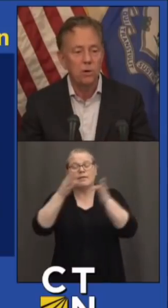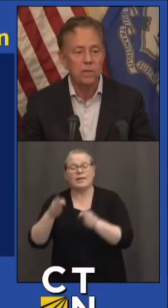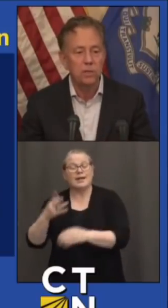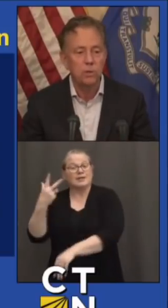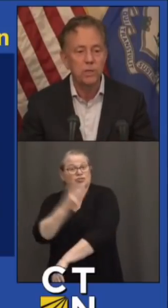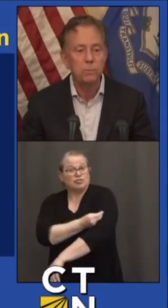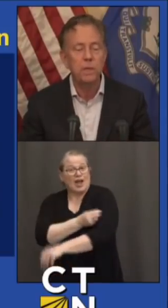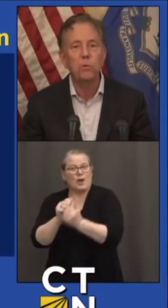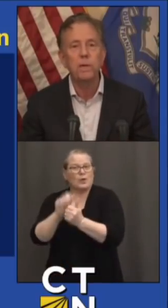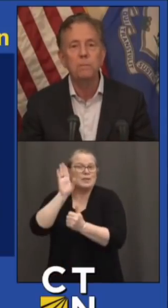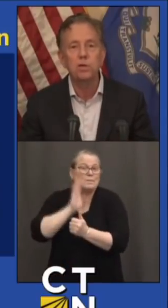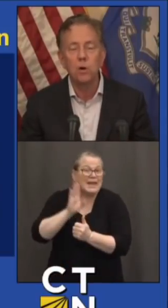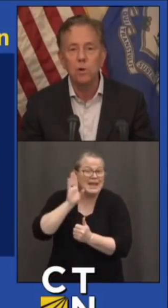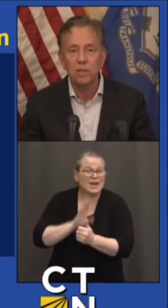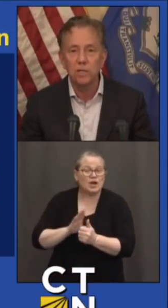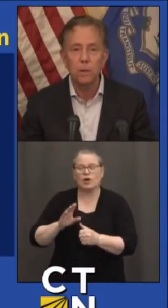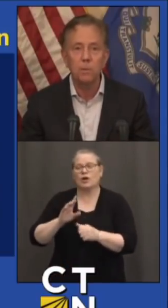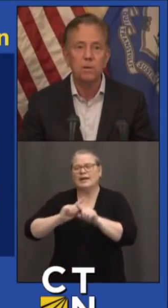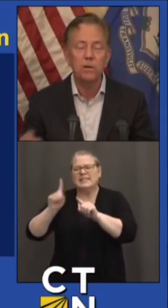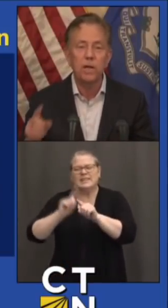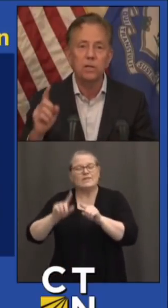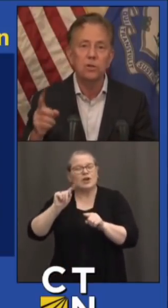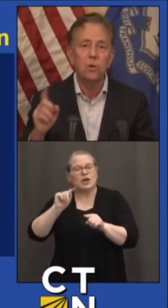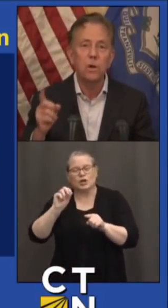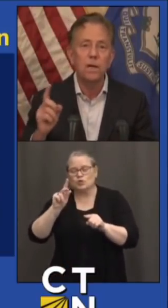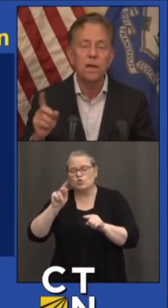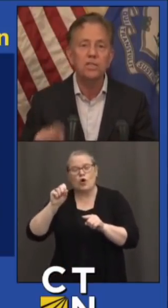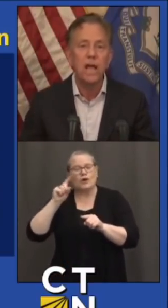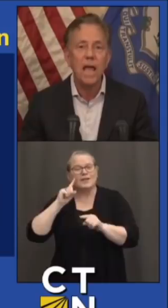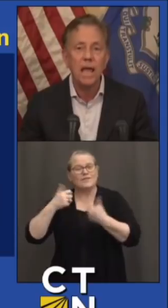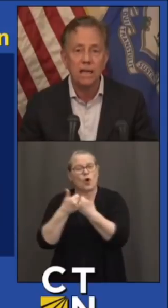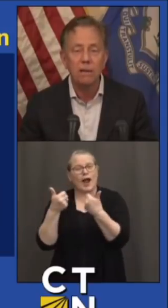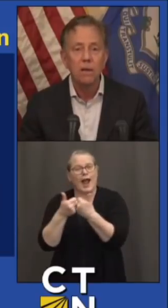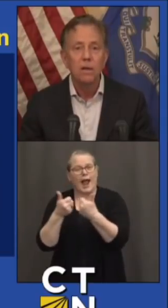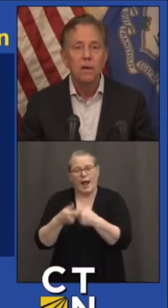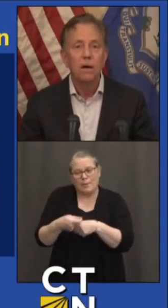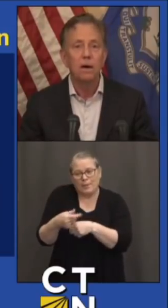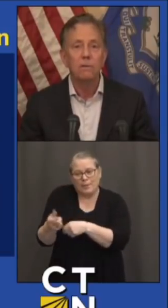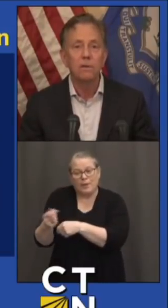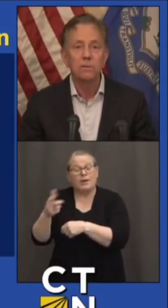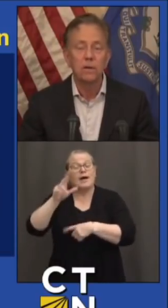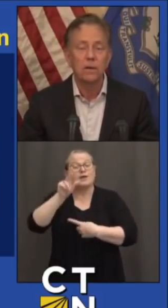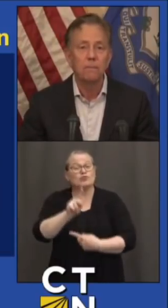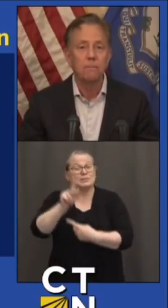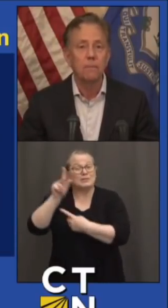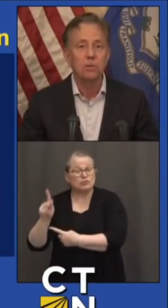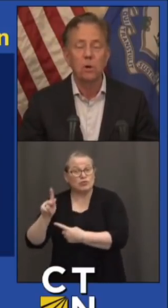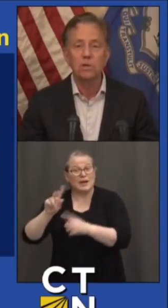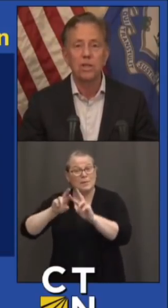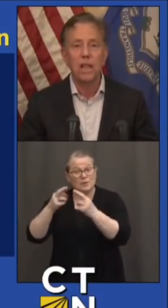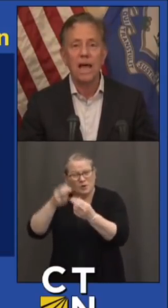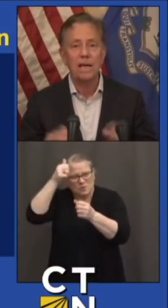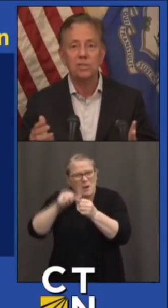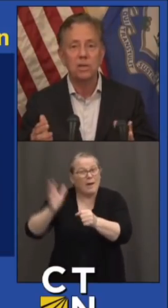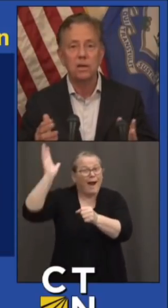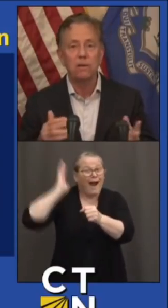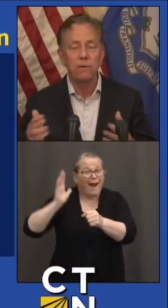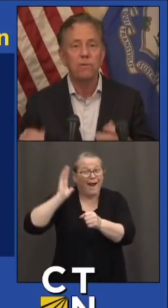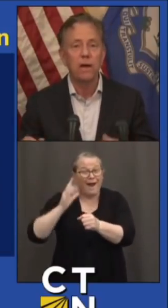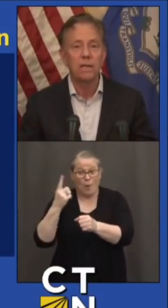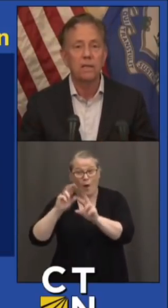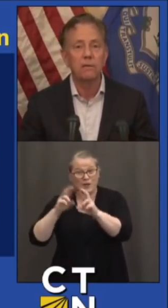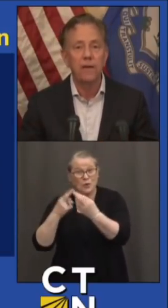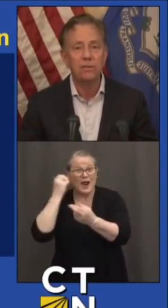Arcade tokens. Krispy Kreme donuts. Remember, you get a donut a day as long as it lasts